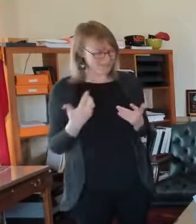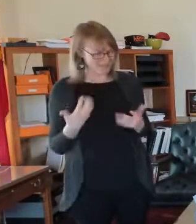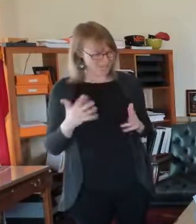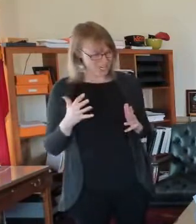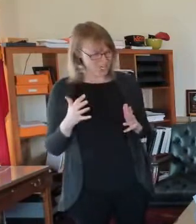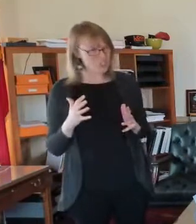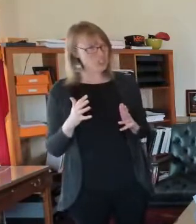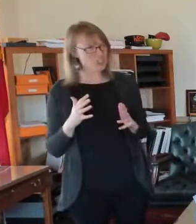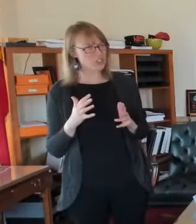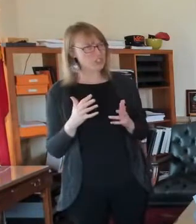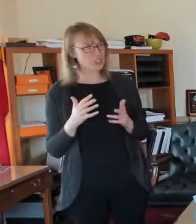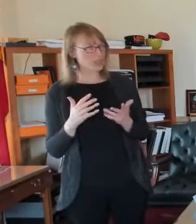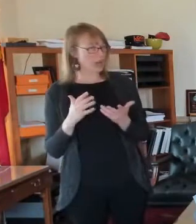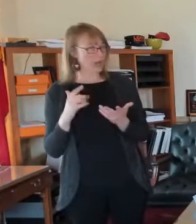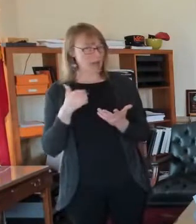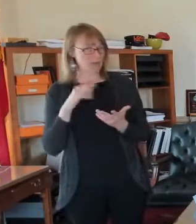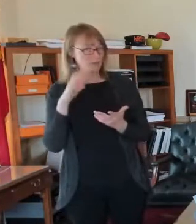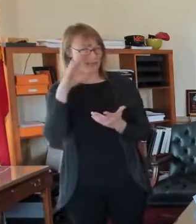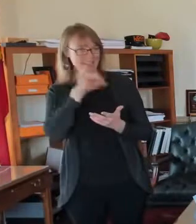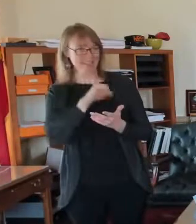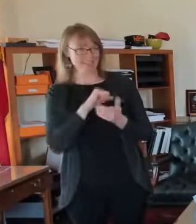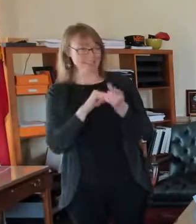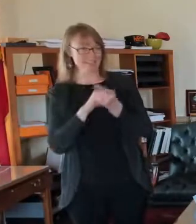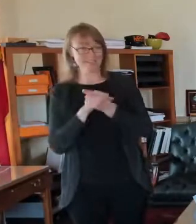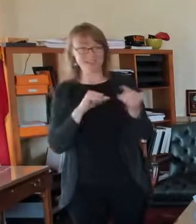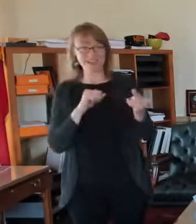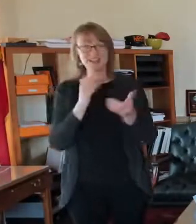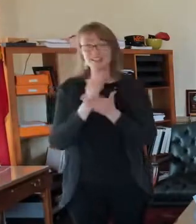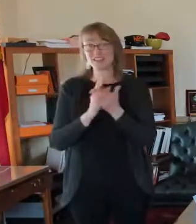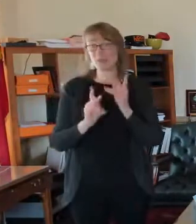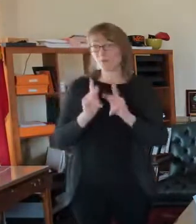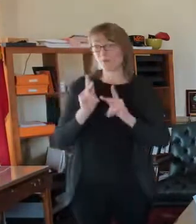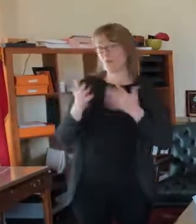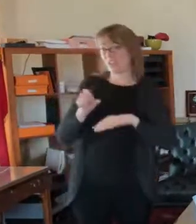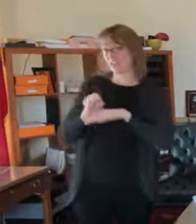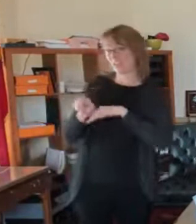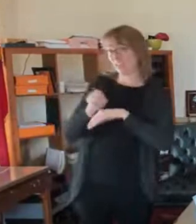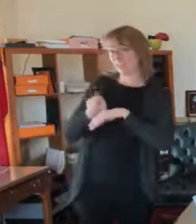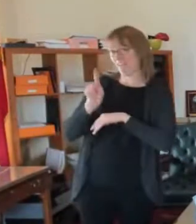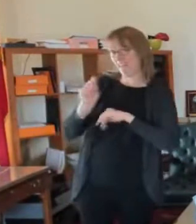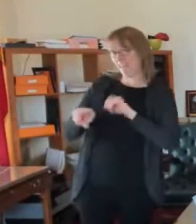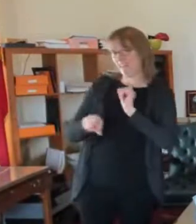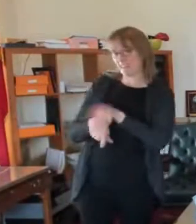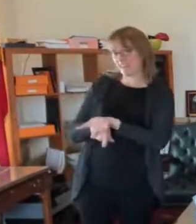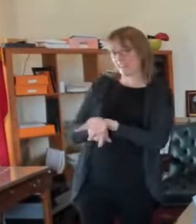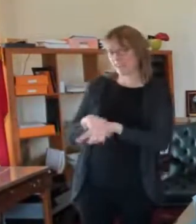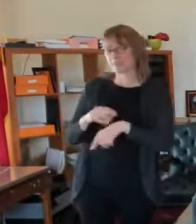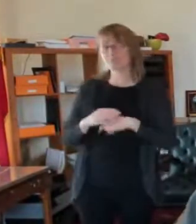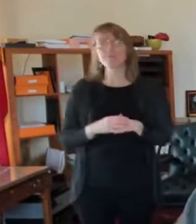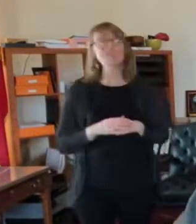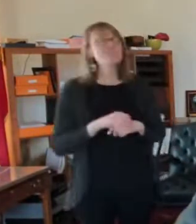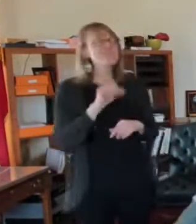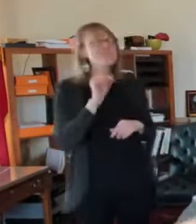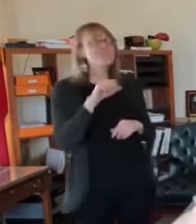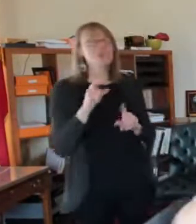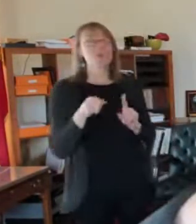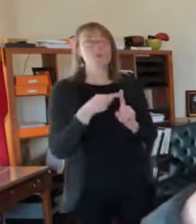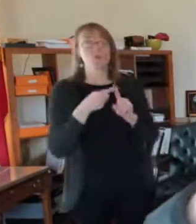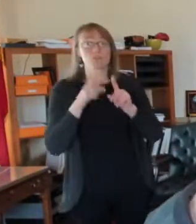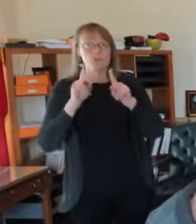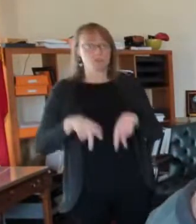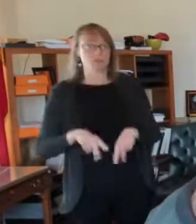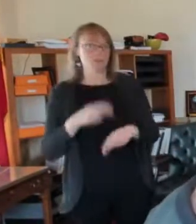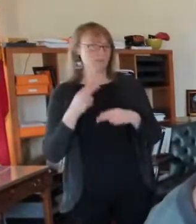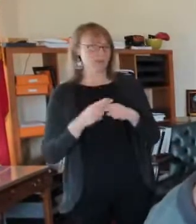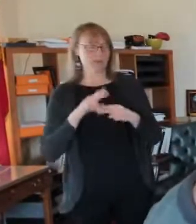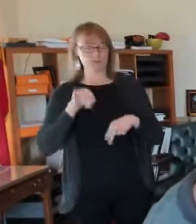I'm gonna bet there's some questions. A couple of questions. So first questions from Jeff mayor. lot of people are vaccinating in the city, the city